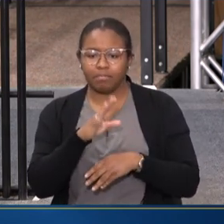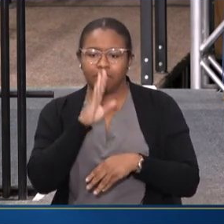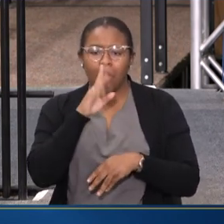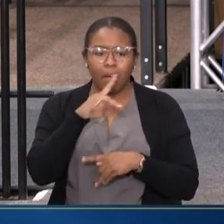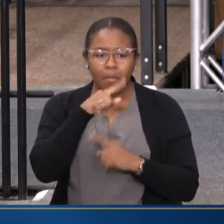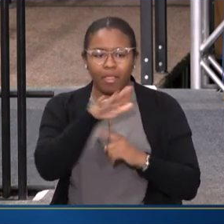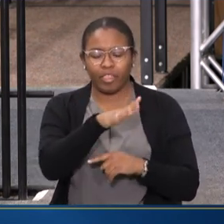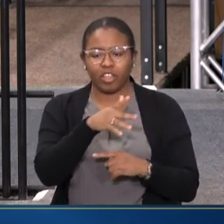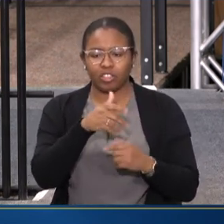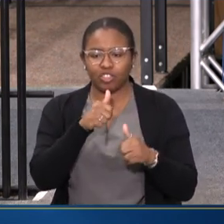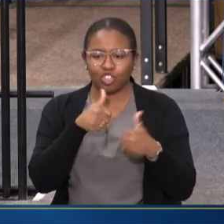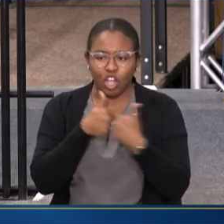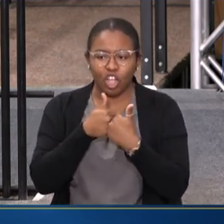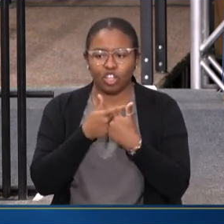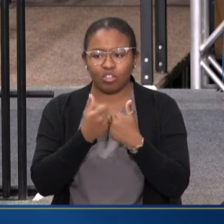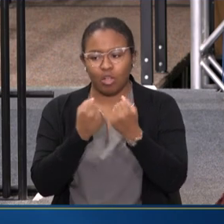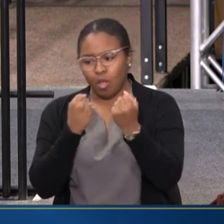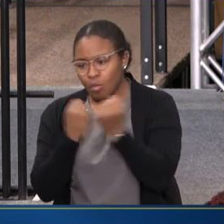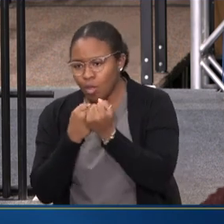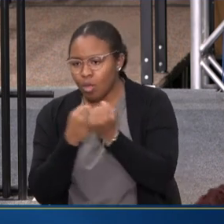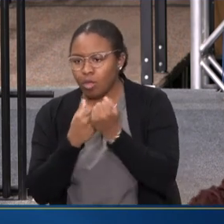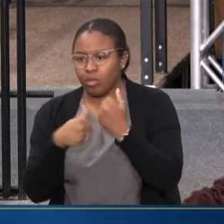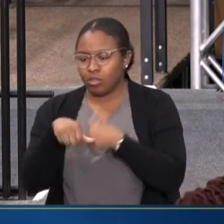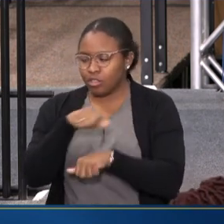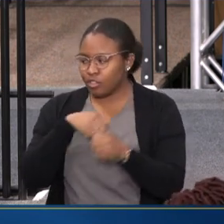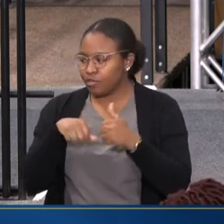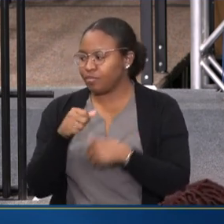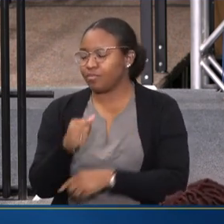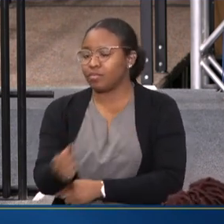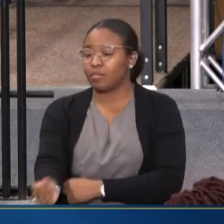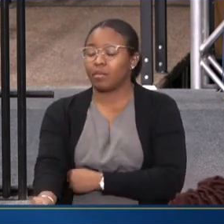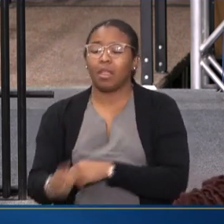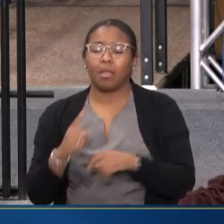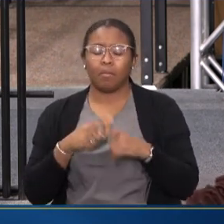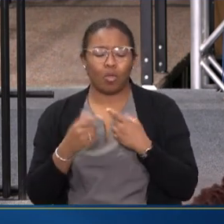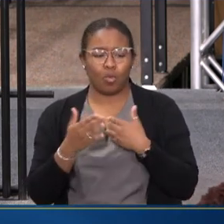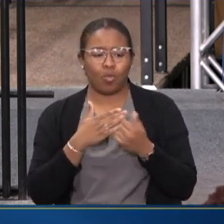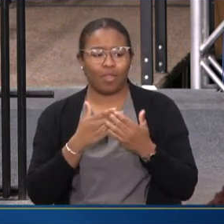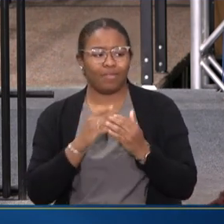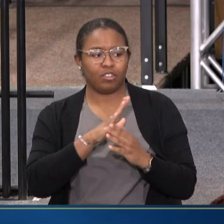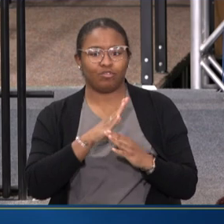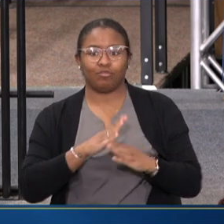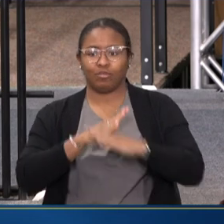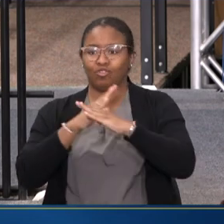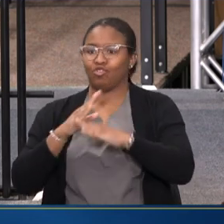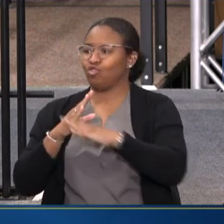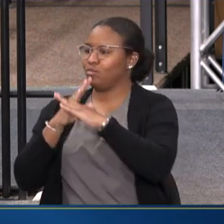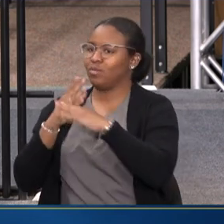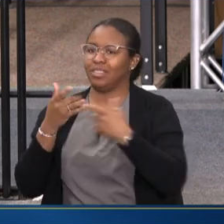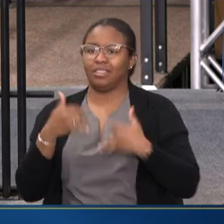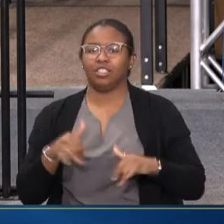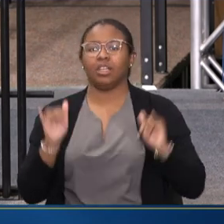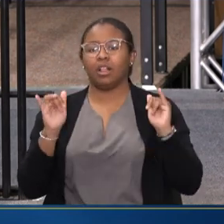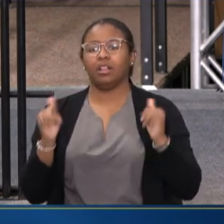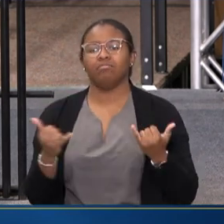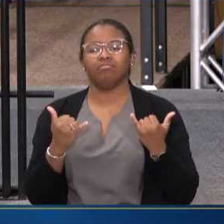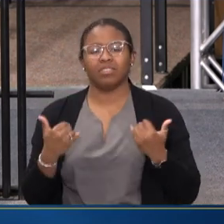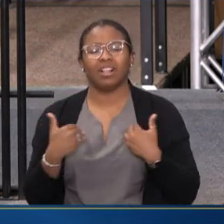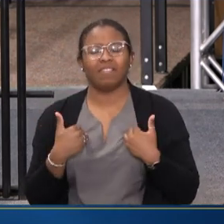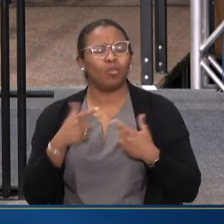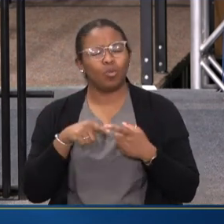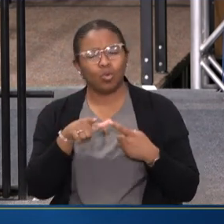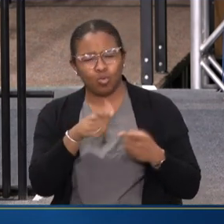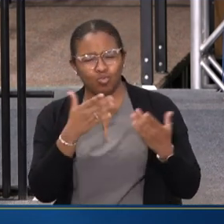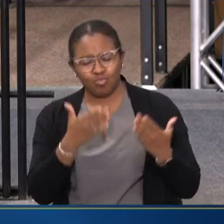CHALLENGES AND SUPPORTING ONE ANOTHER. BUT FOR WHATEVER BARRIERS STILL EXIST, WHAT ARE YOUR